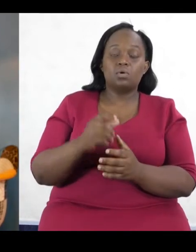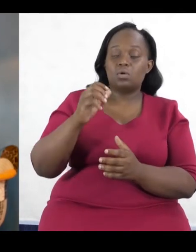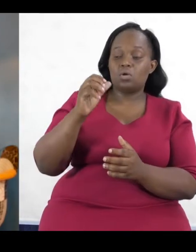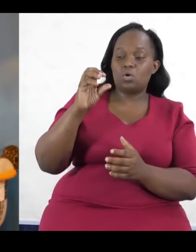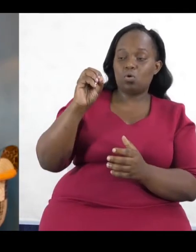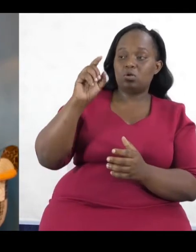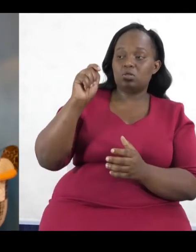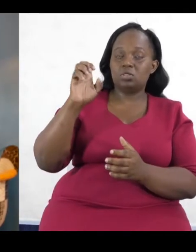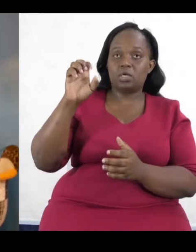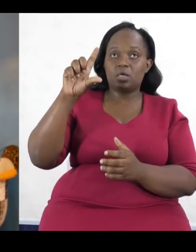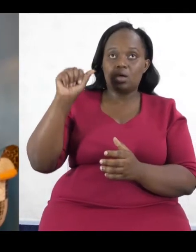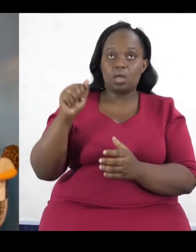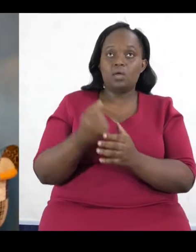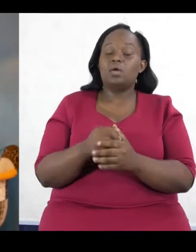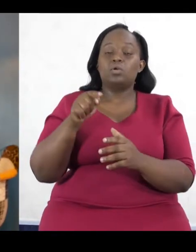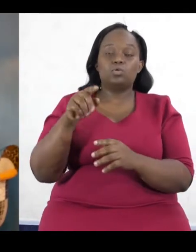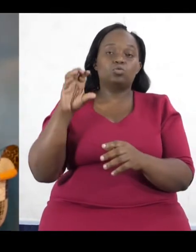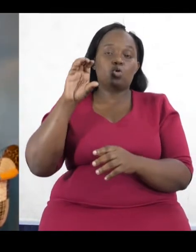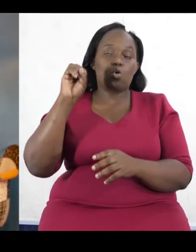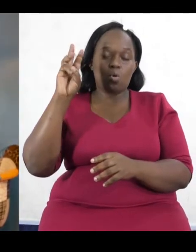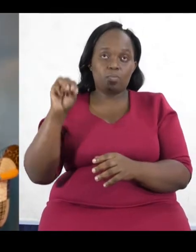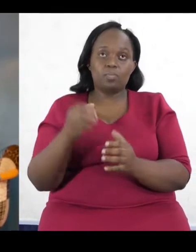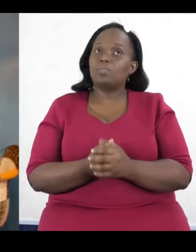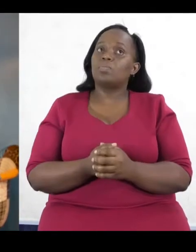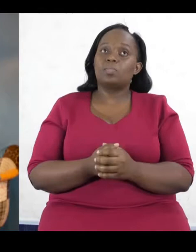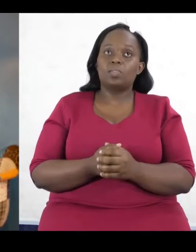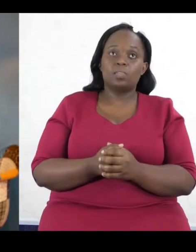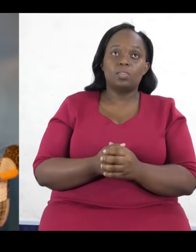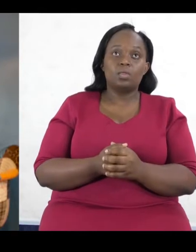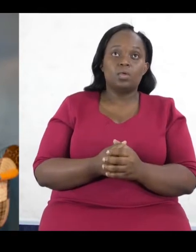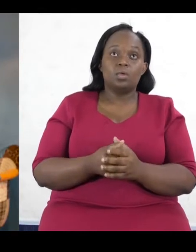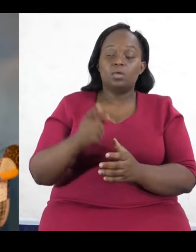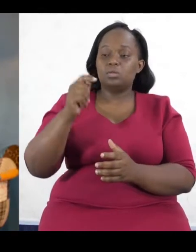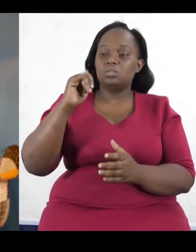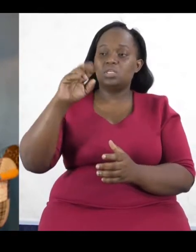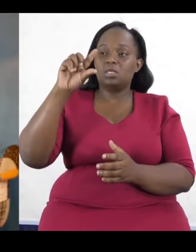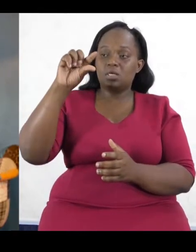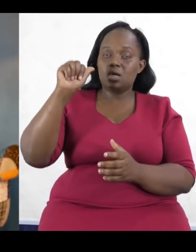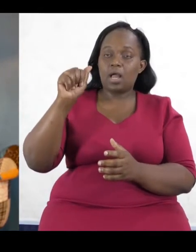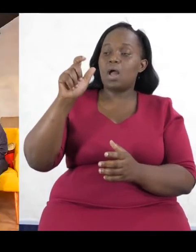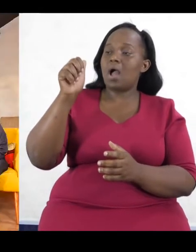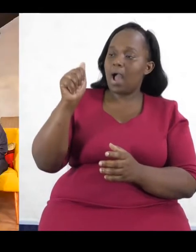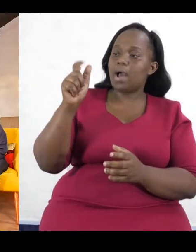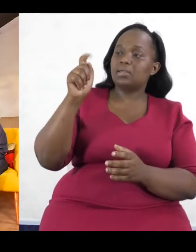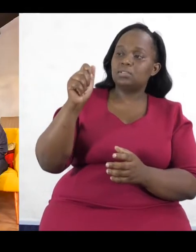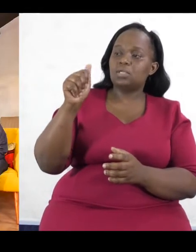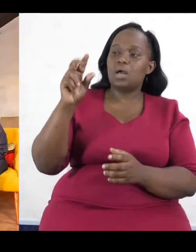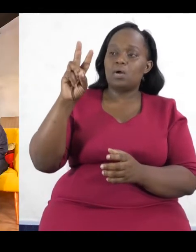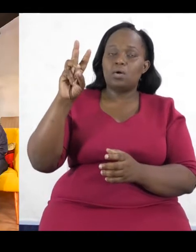Ortega. That's my handle. And on Facebook, facebook.com or Teiga at Aweza with two A's in the middle. Thanks.